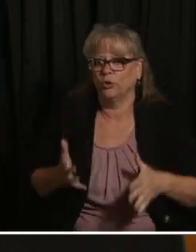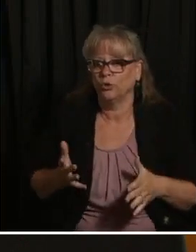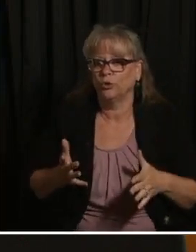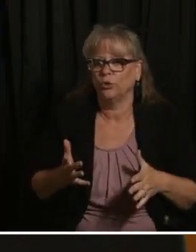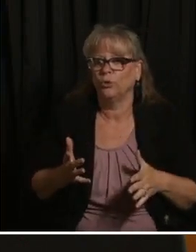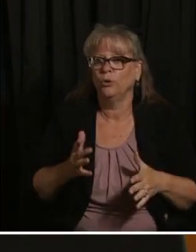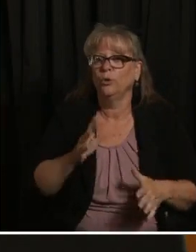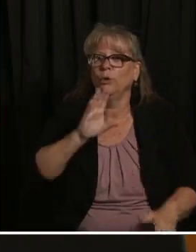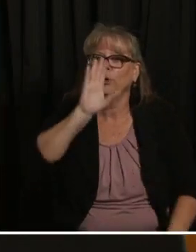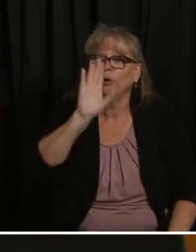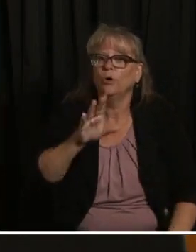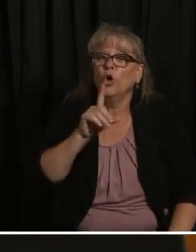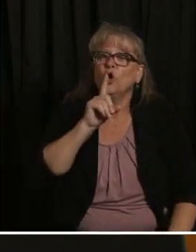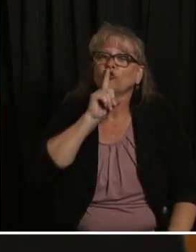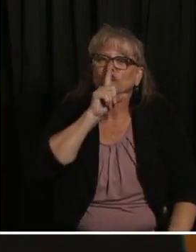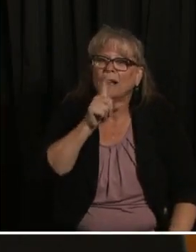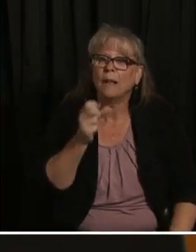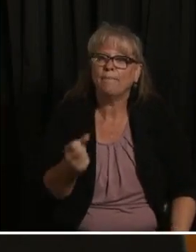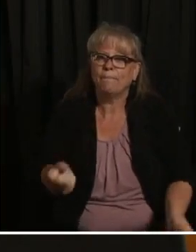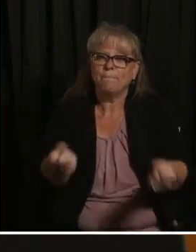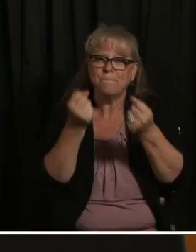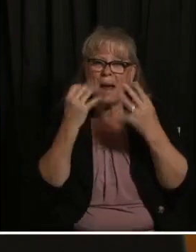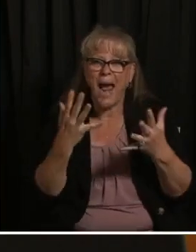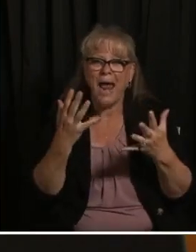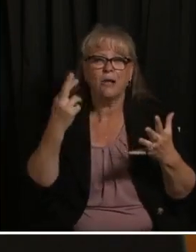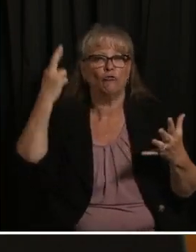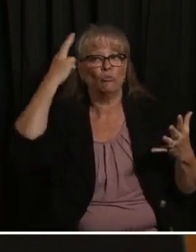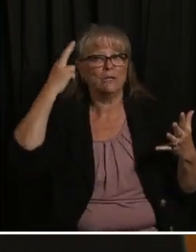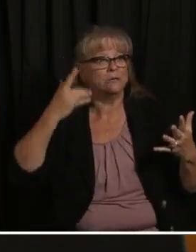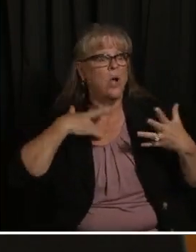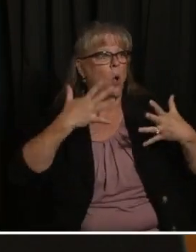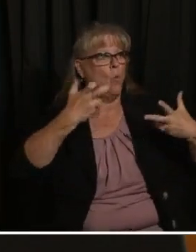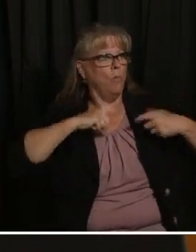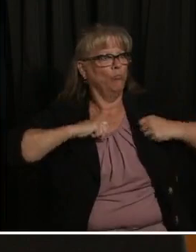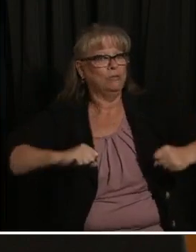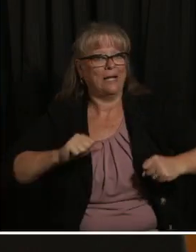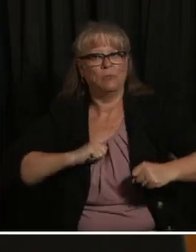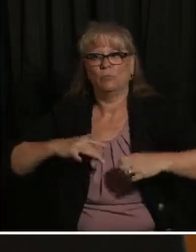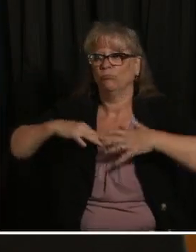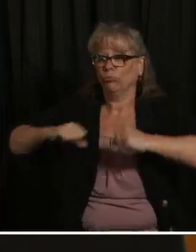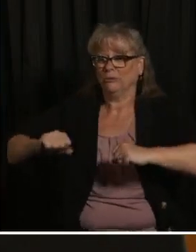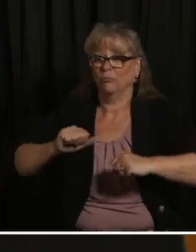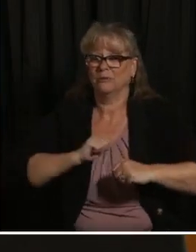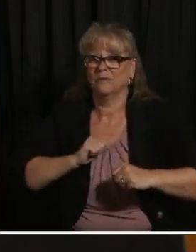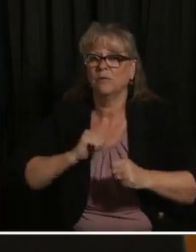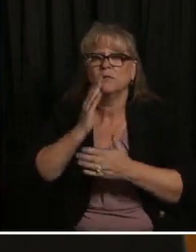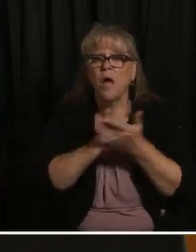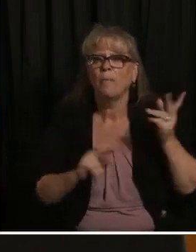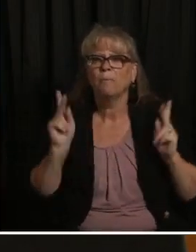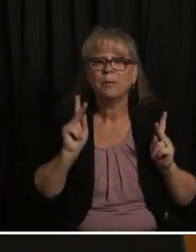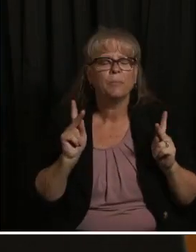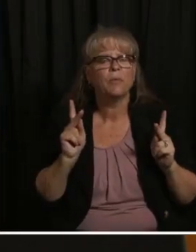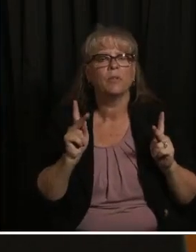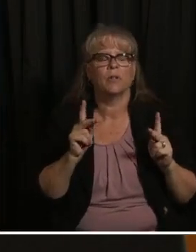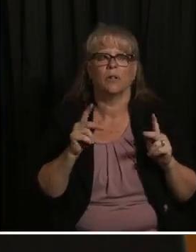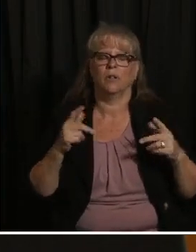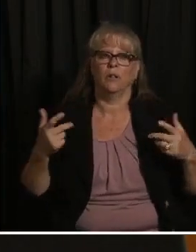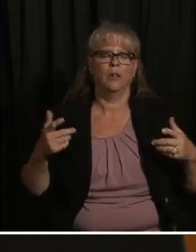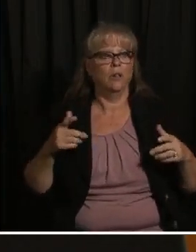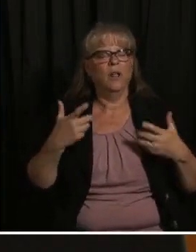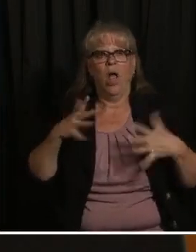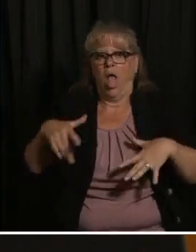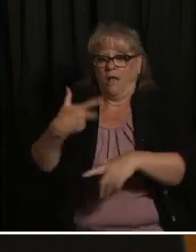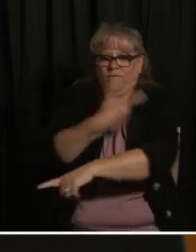most people it's about protecting themselves but for some who are putting it off or afraid of needles who are in your minds think I'll get it